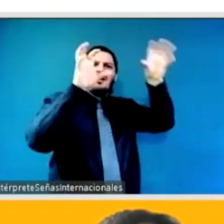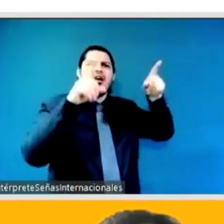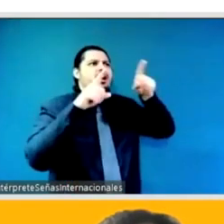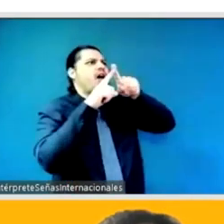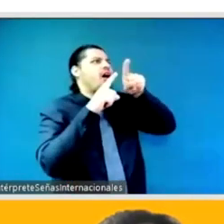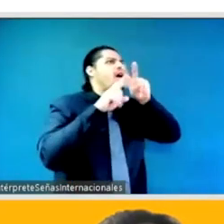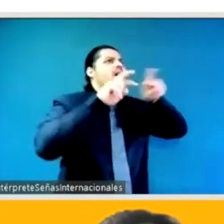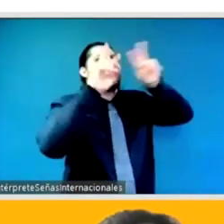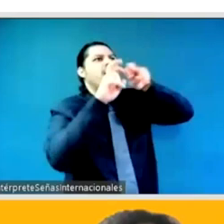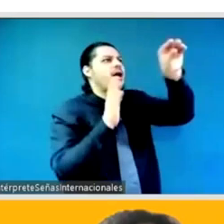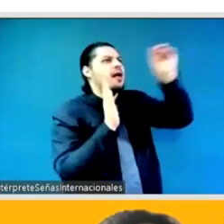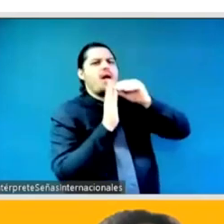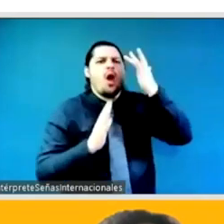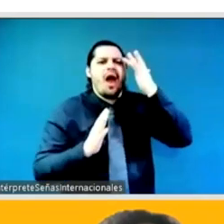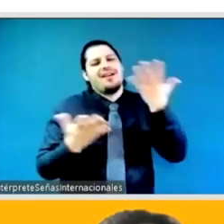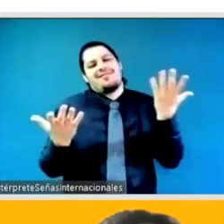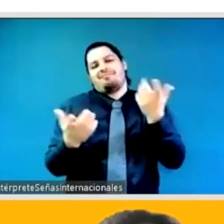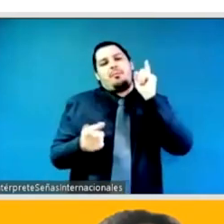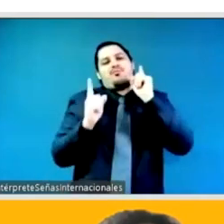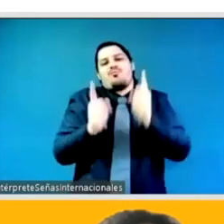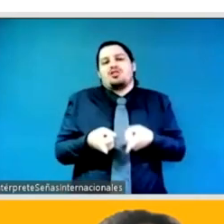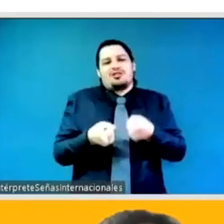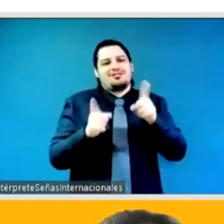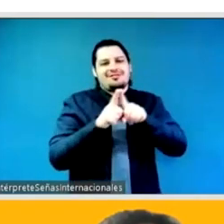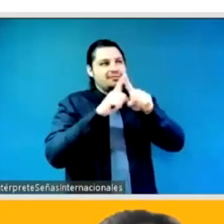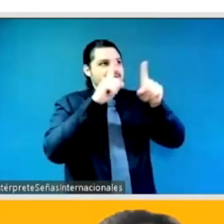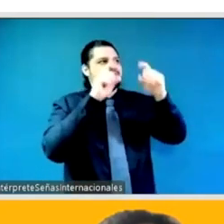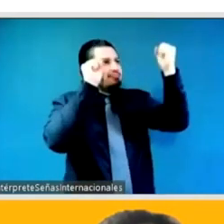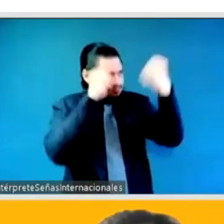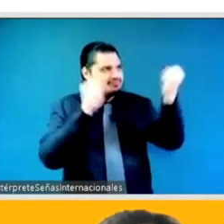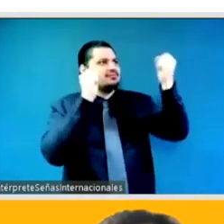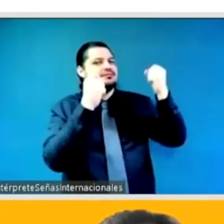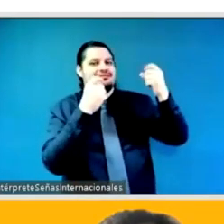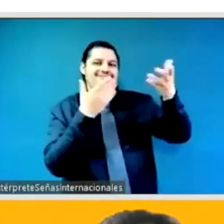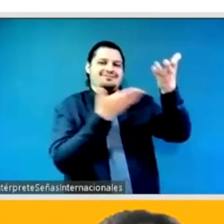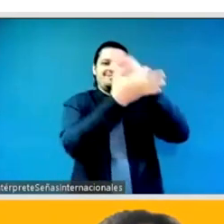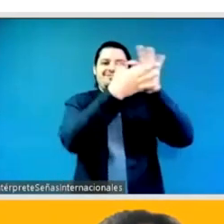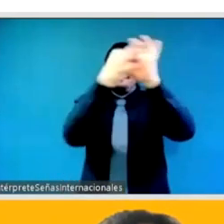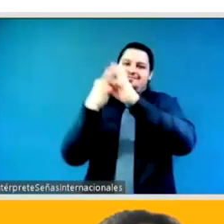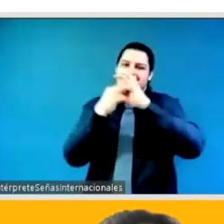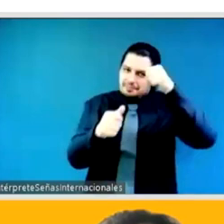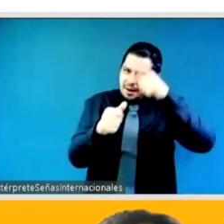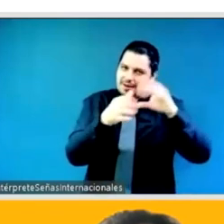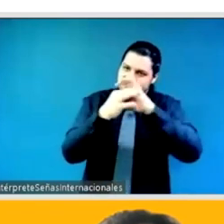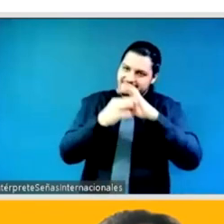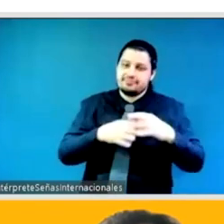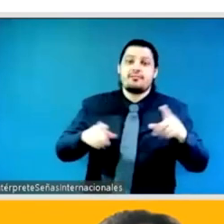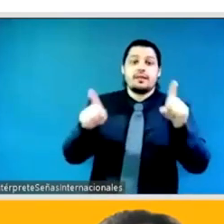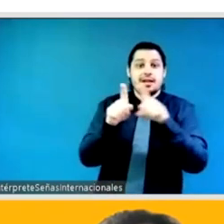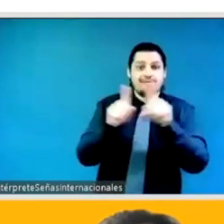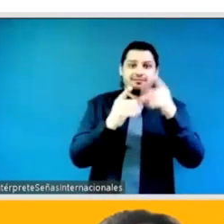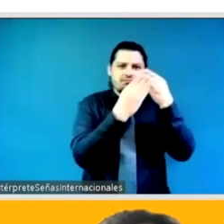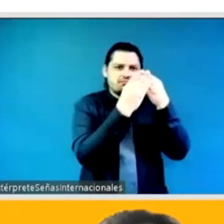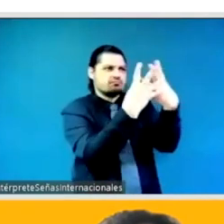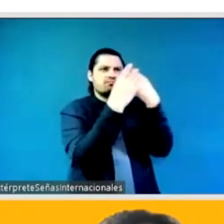it's for us to interrogate and make sure that we are coming from a perspective um where actually we are advancing feminist policies even within our